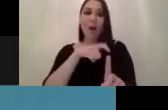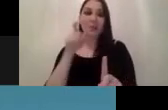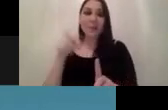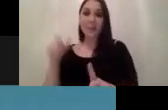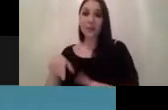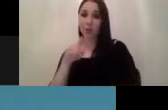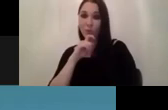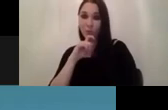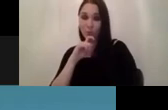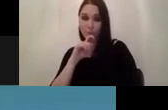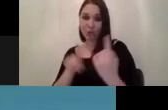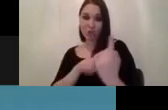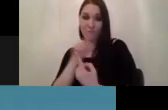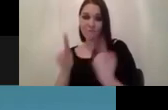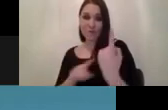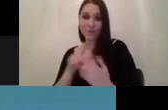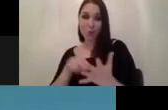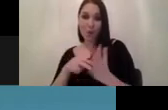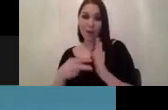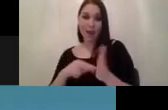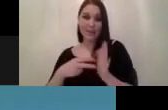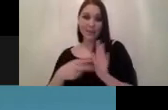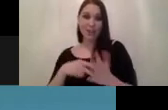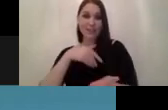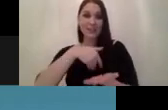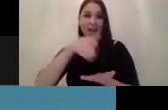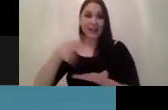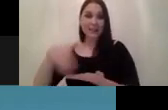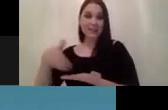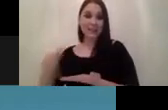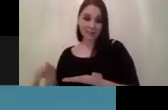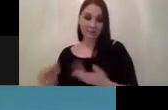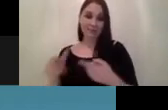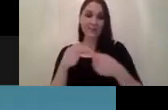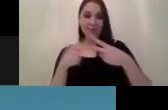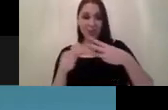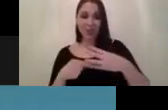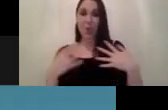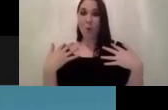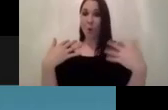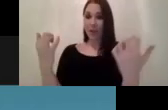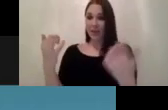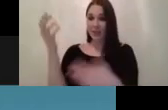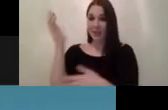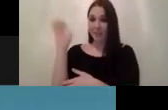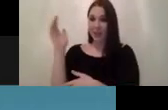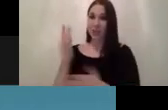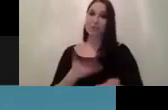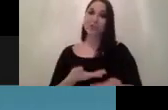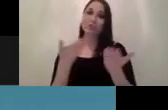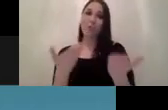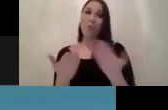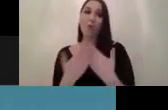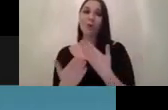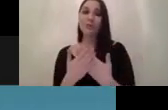conference organizers they could sell it as a feature to the conference speakers or also to the audience to give just more data about the